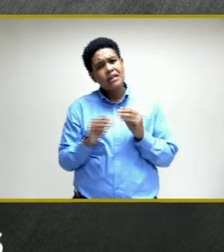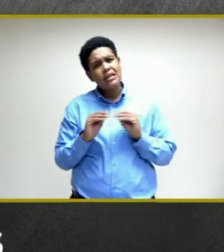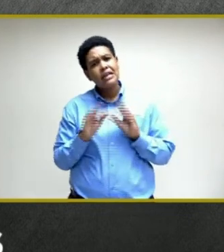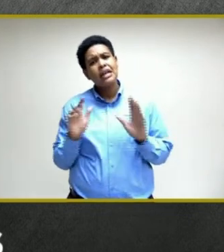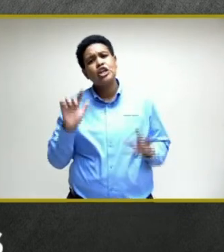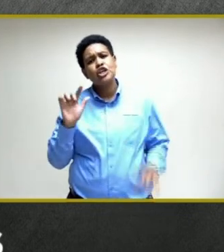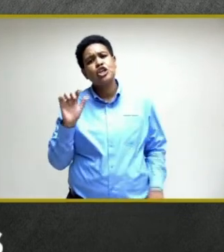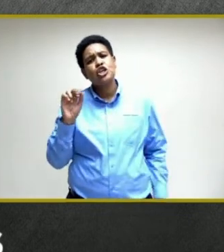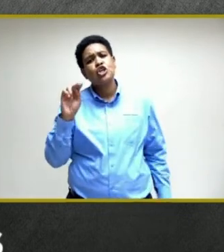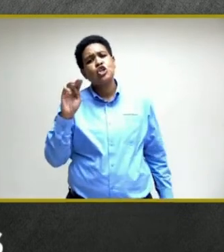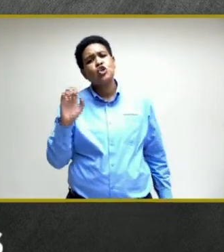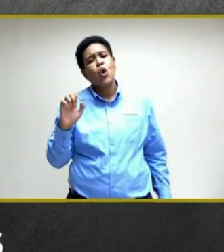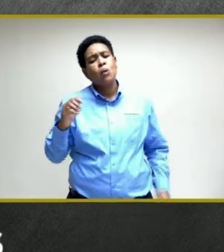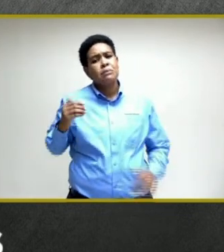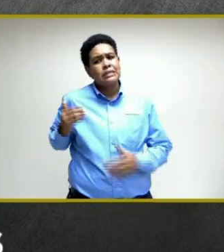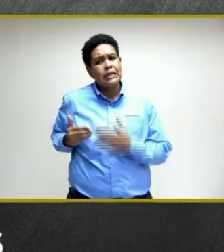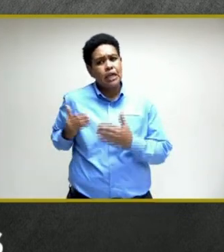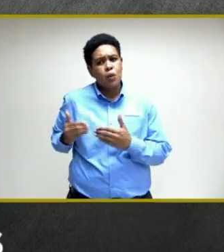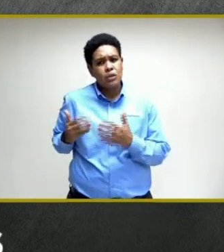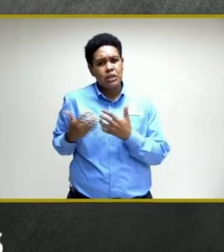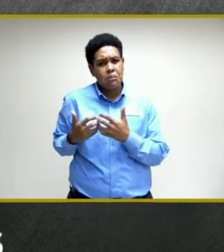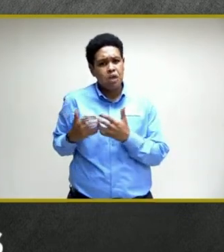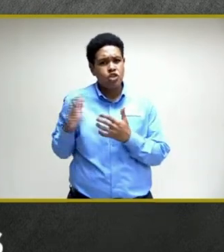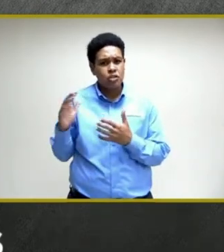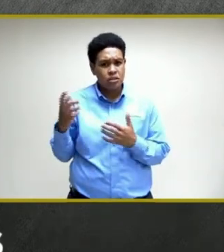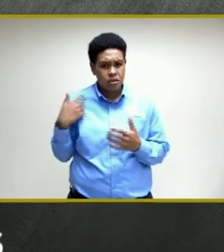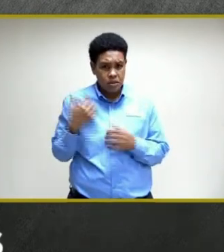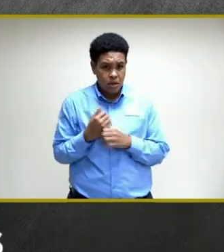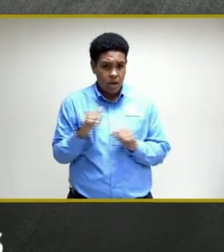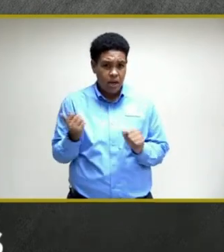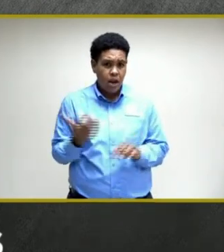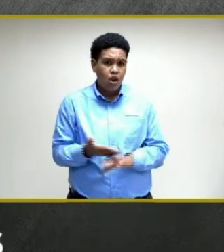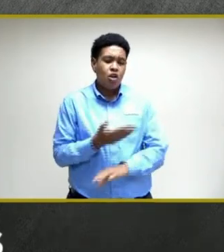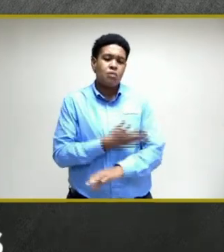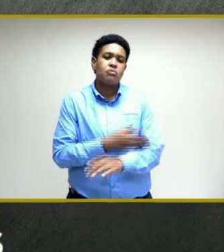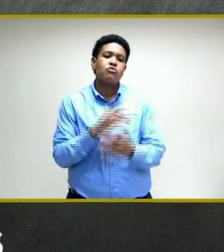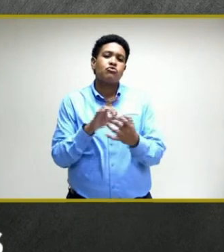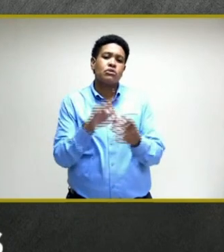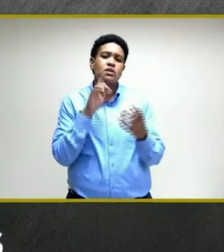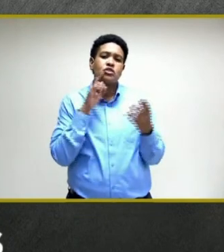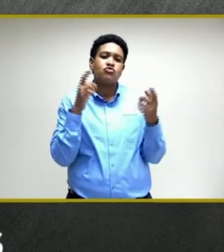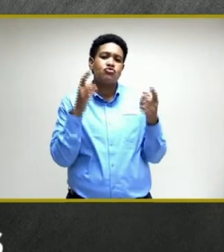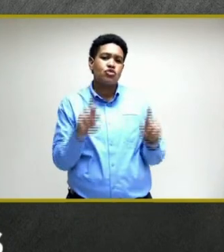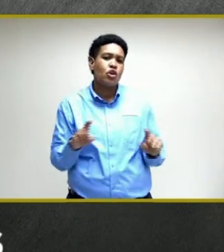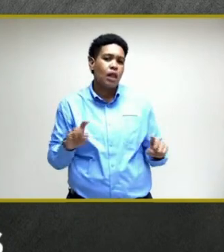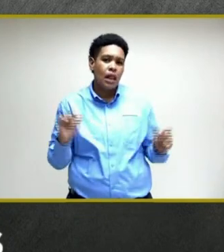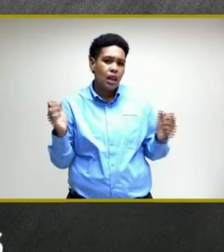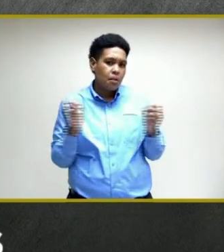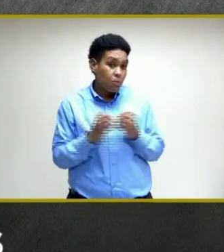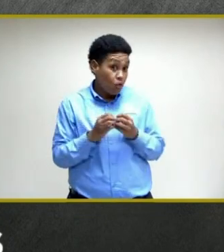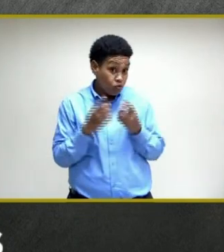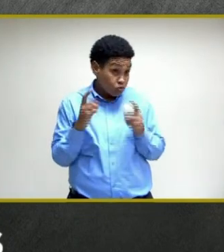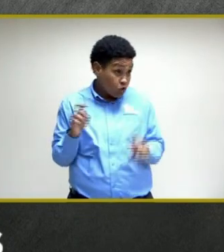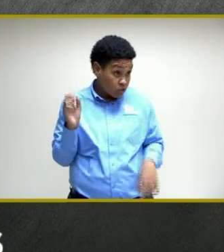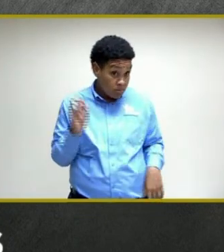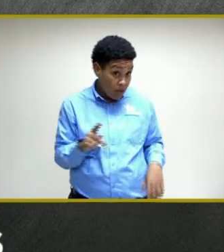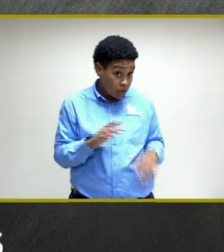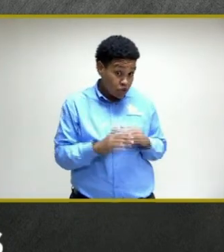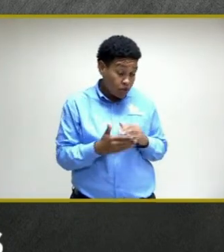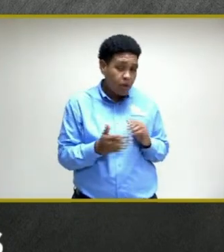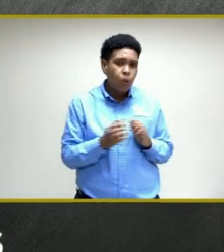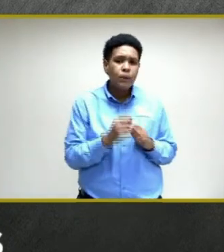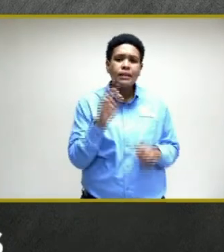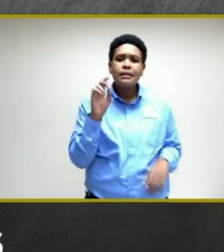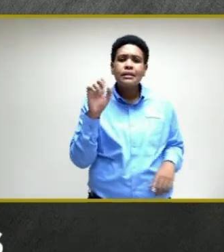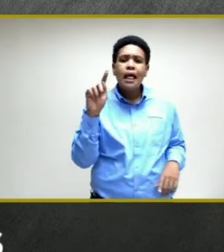sequencing. Have we got any updates on results? Have any results come back with the